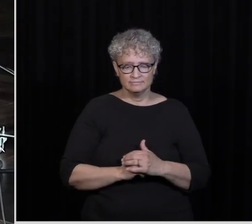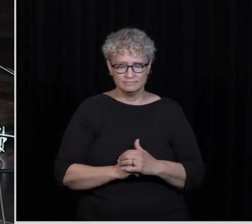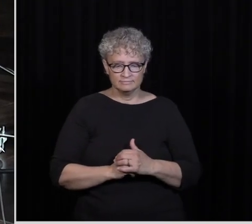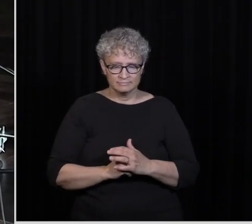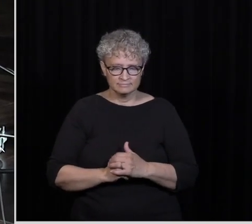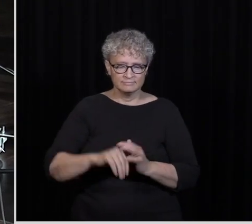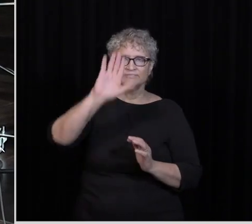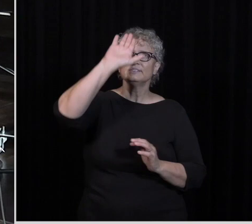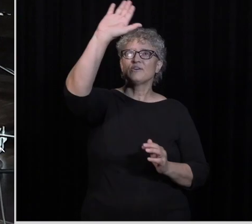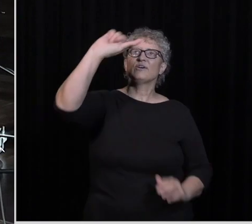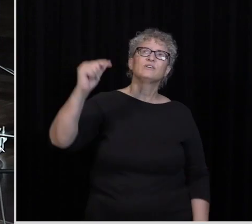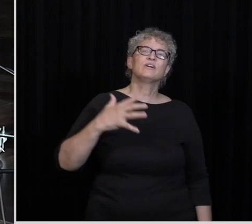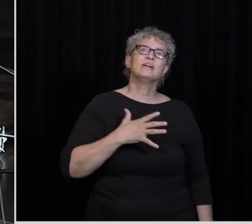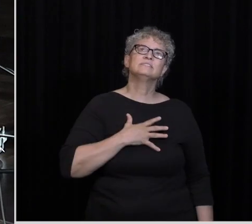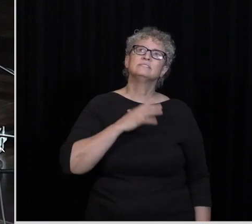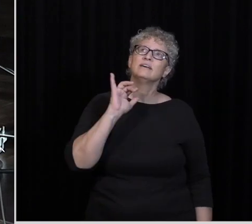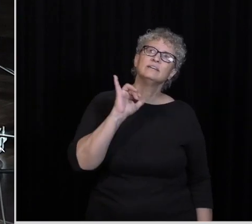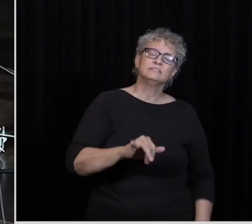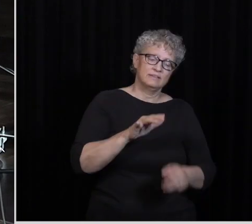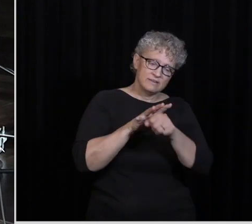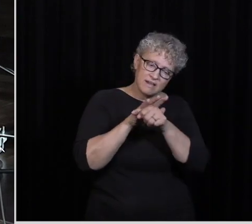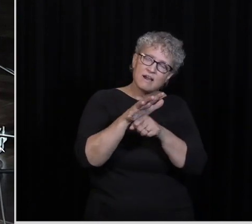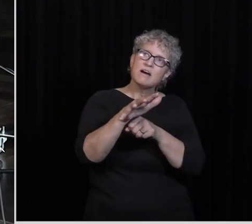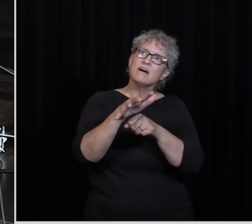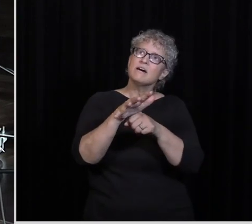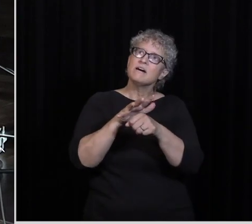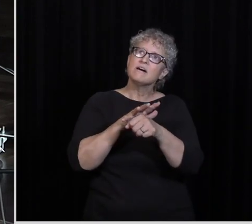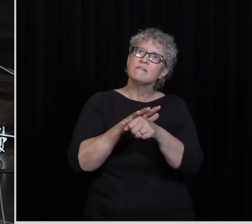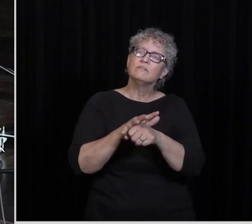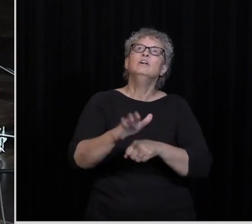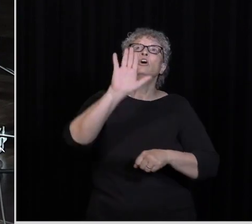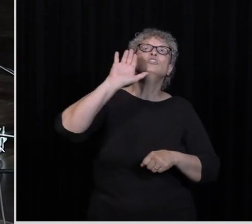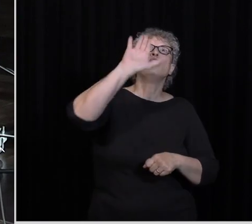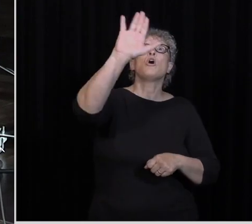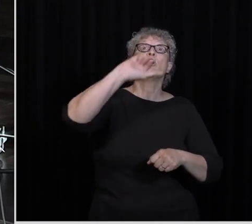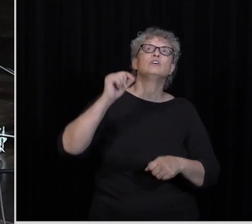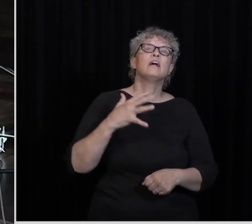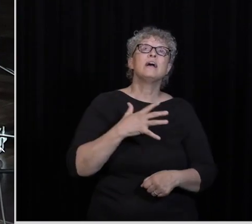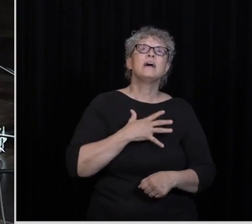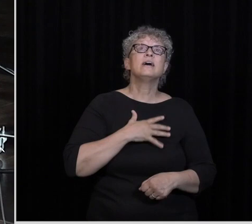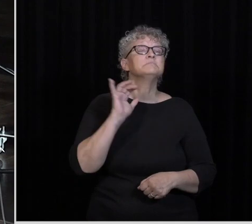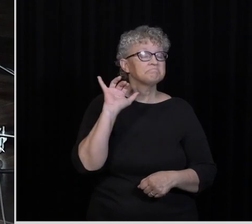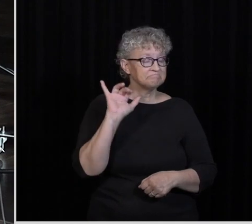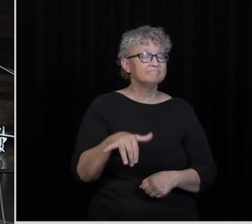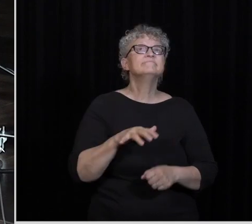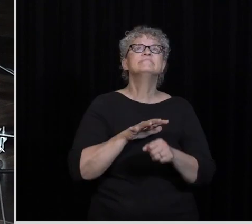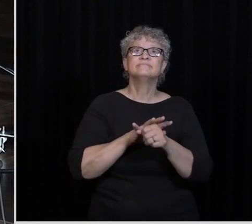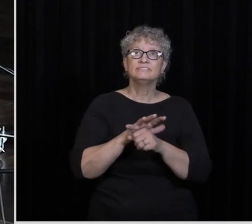Your grace is enough Your grace